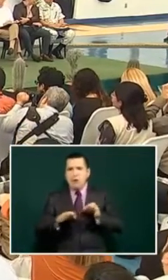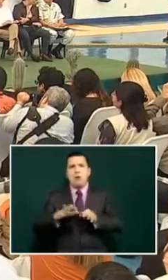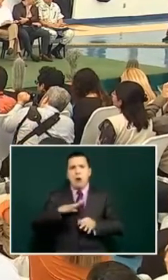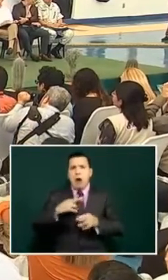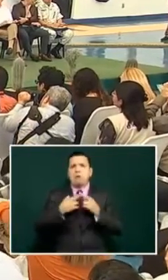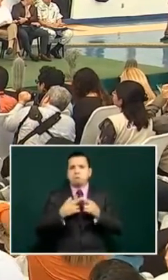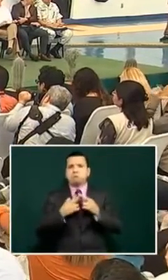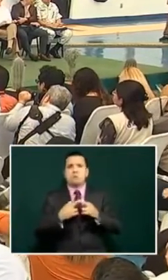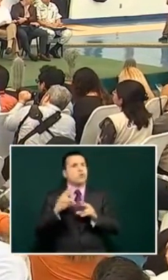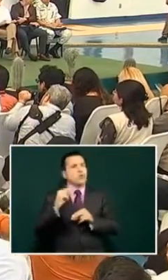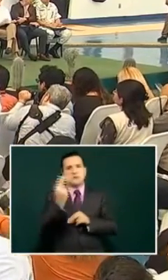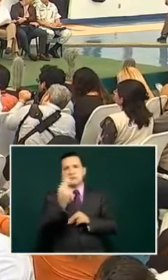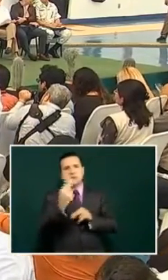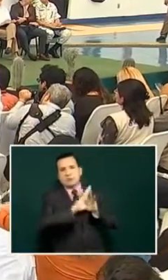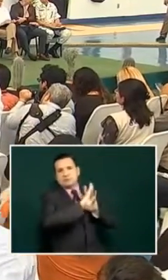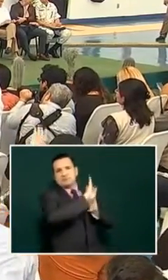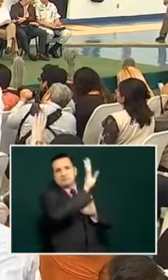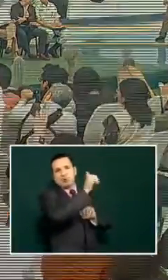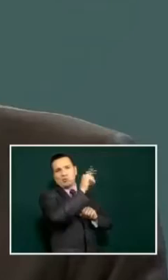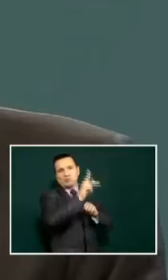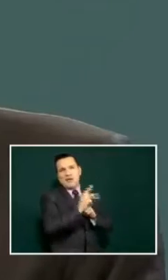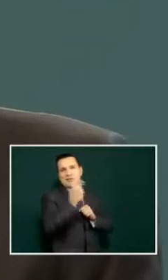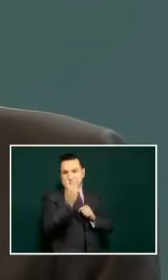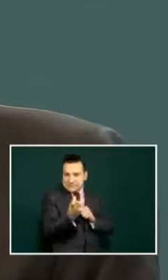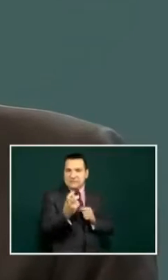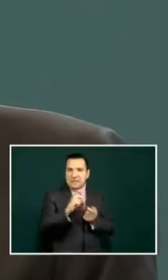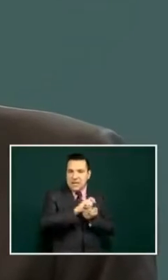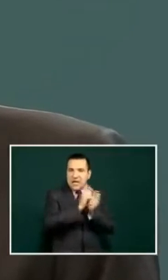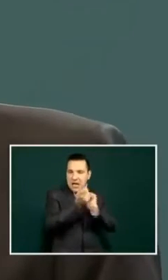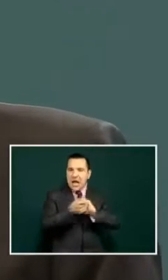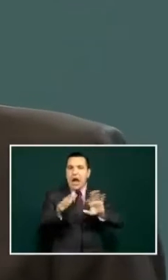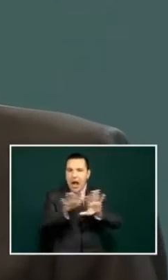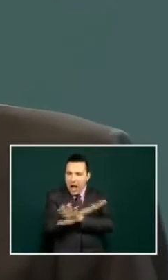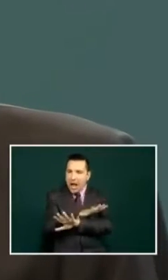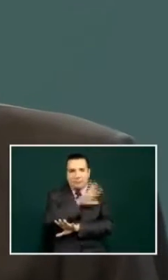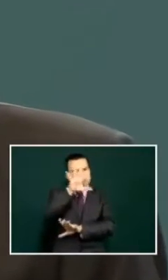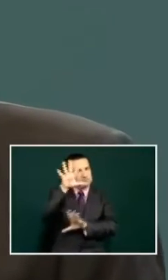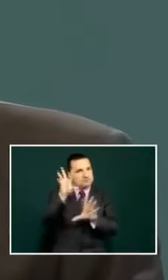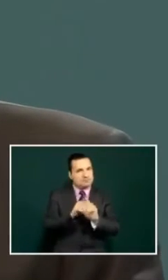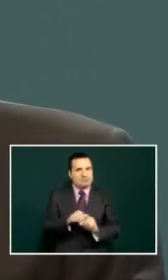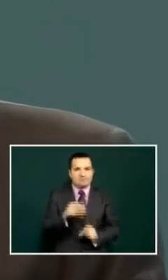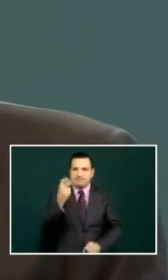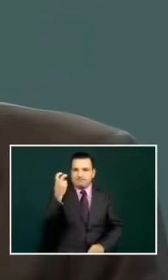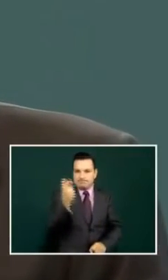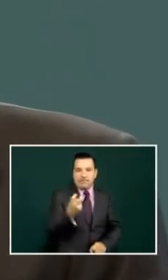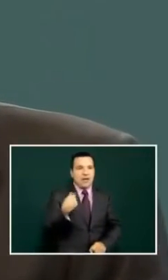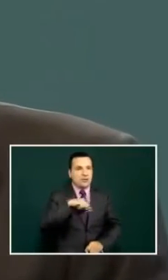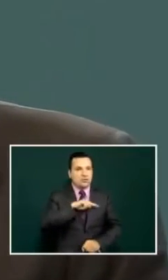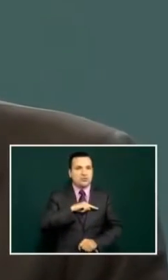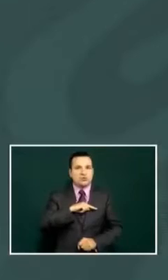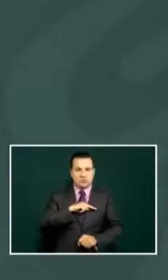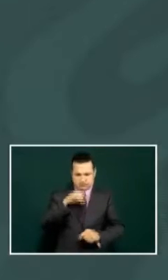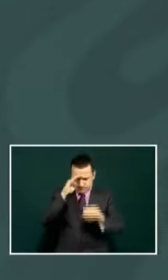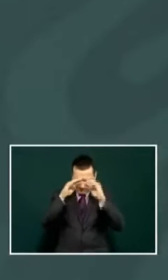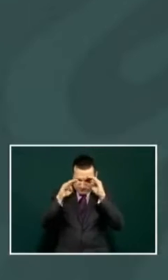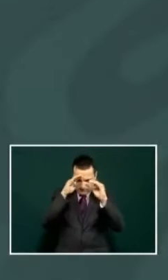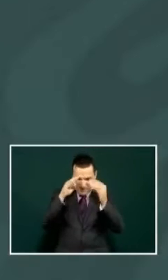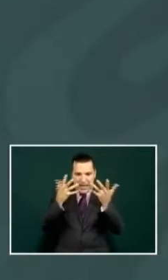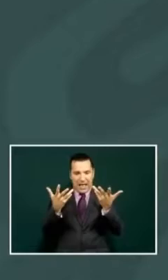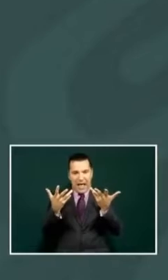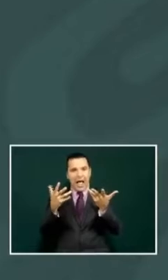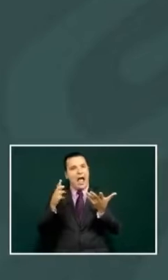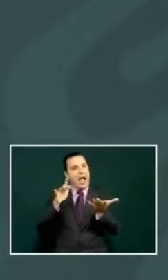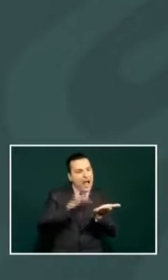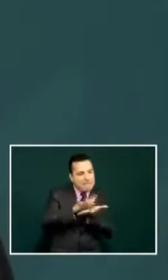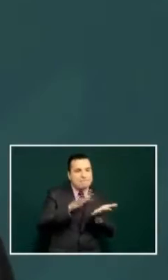not find themselves obligated to migrate and it is a complete change and that's why we're returning to